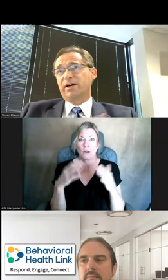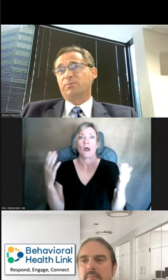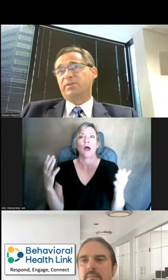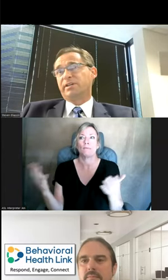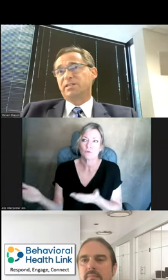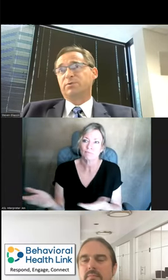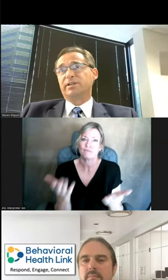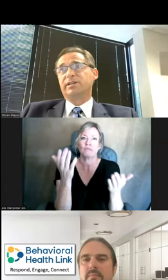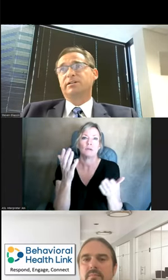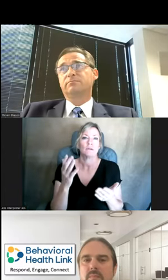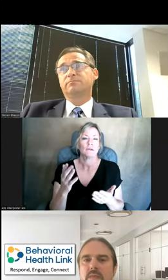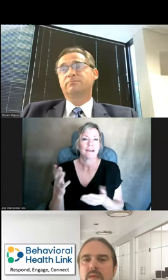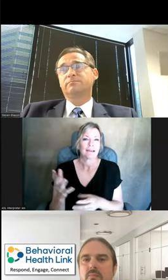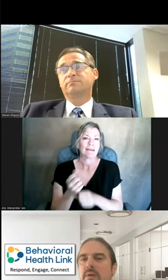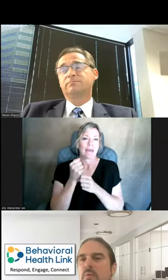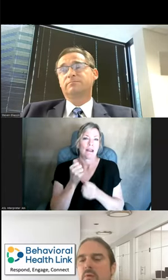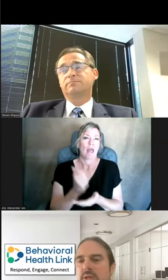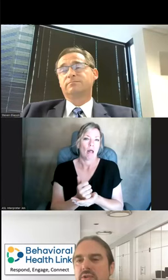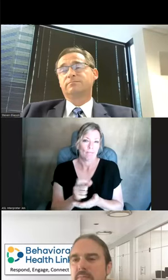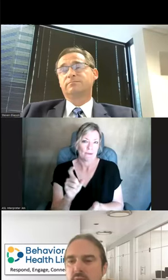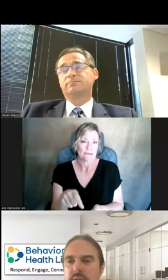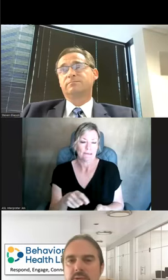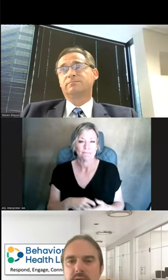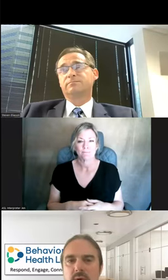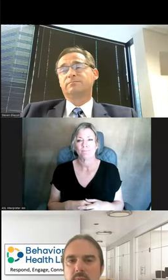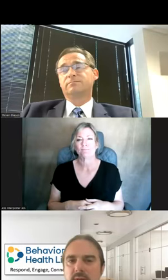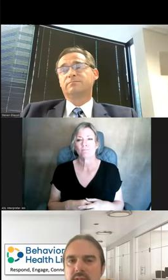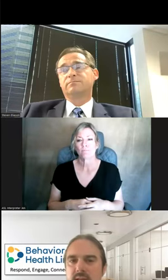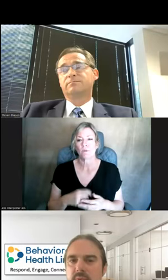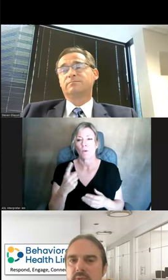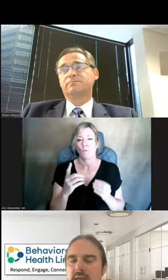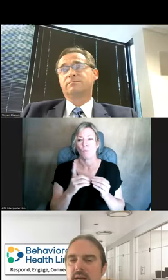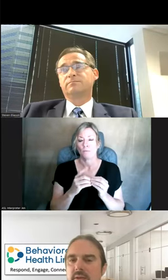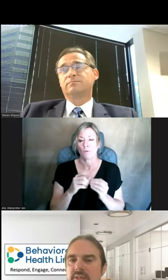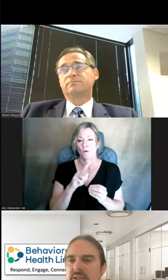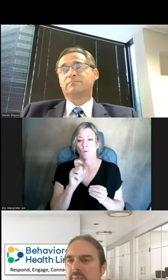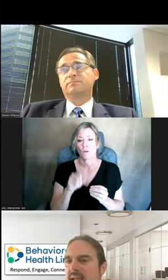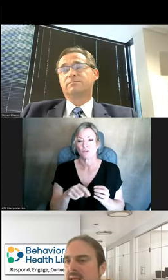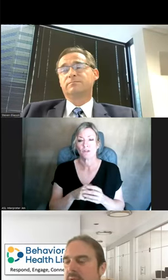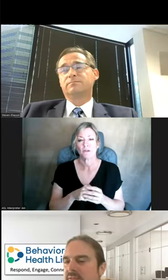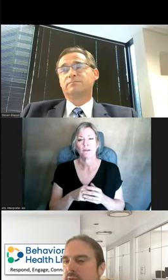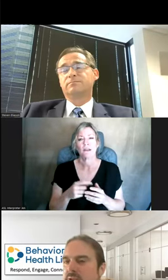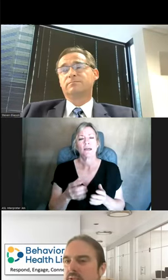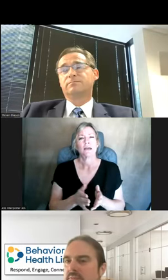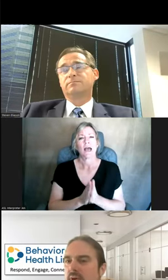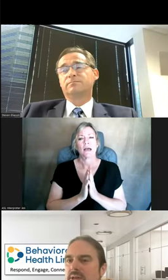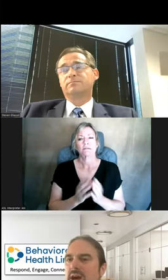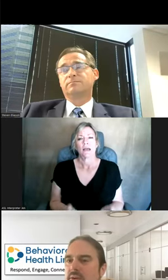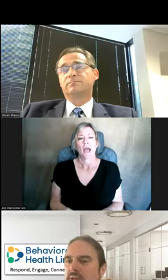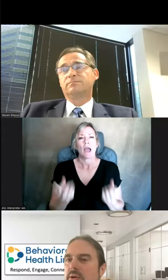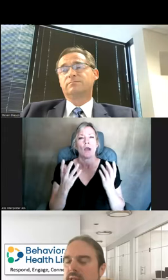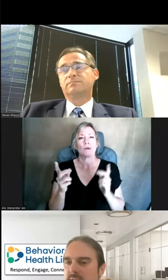their child the help that they desperately needed. And one more question before we turn to our roundtable. I was asked about how many folks are